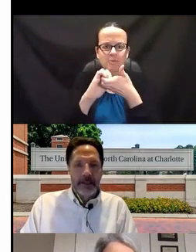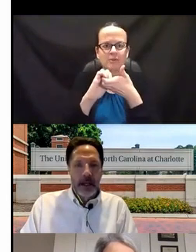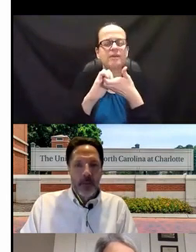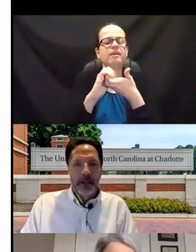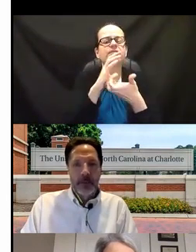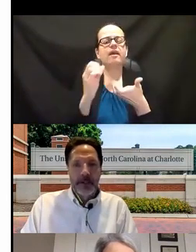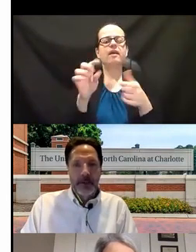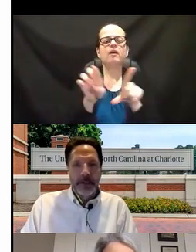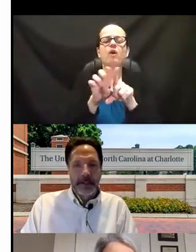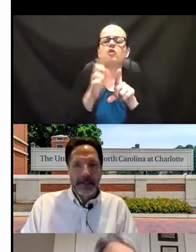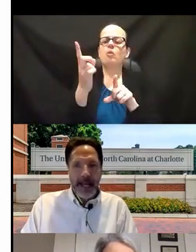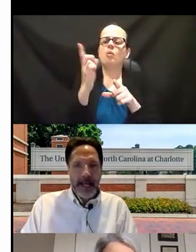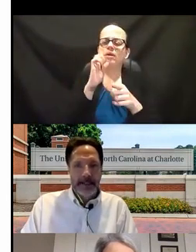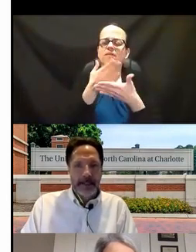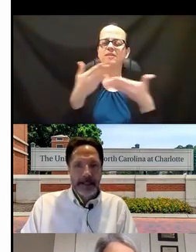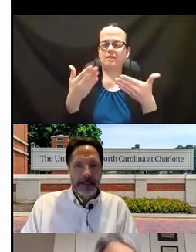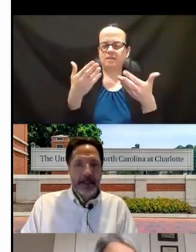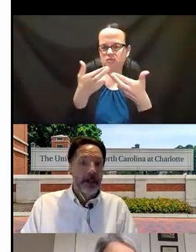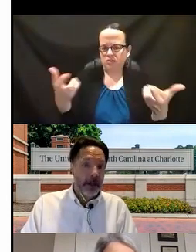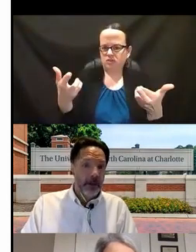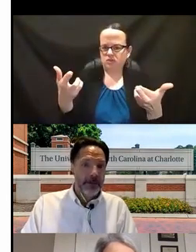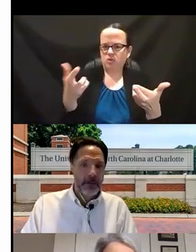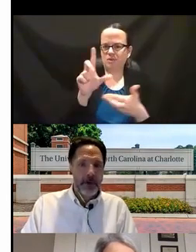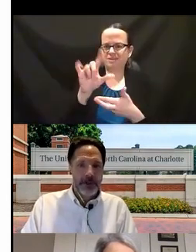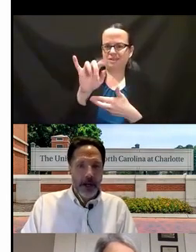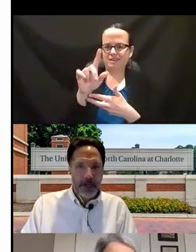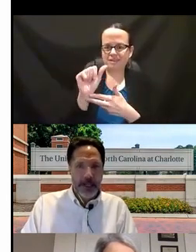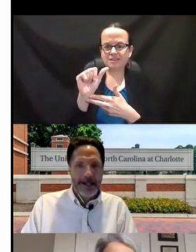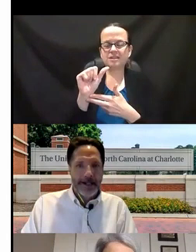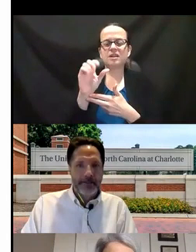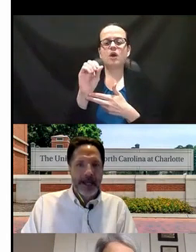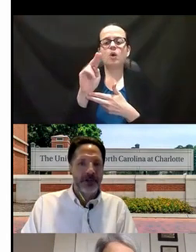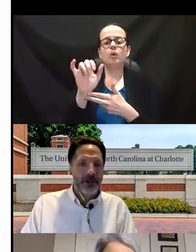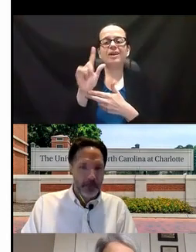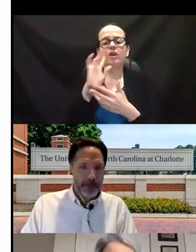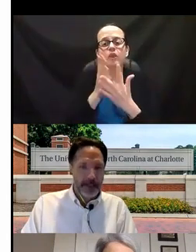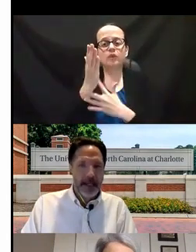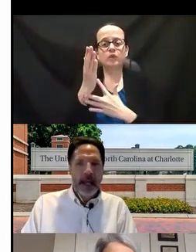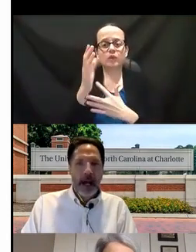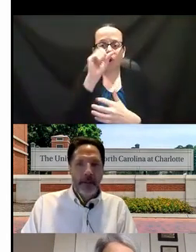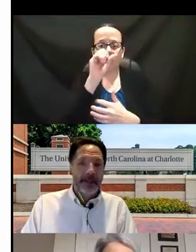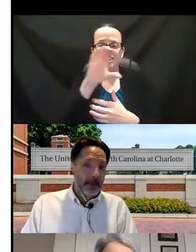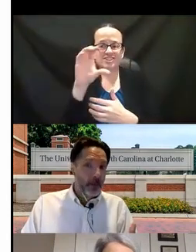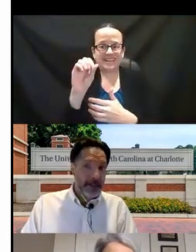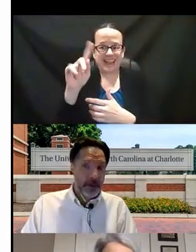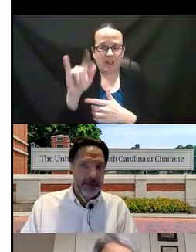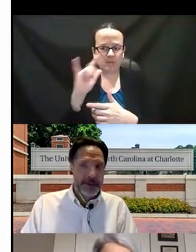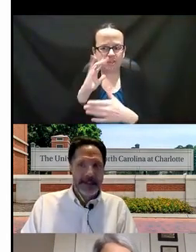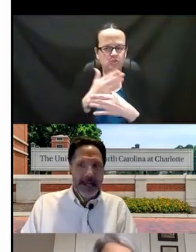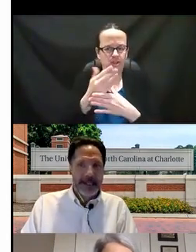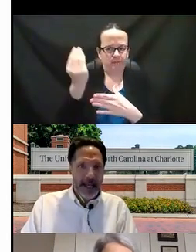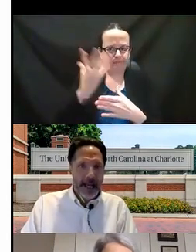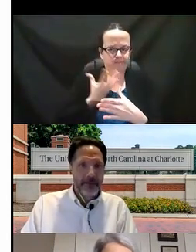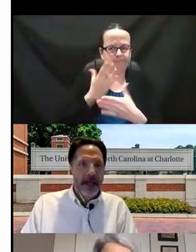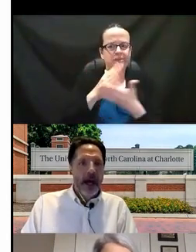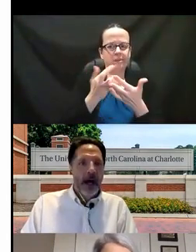as one of the resources that Linda O'Neill through Orange County had shared with us and some of the resources